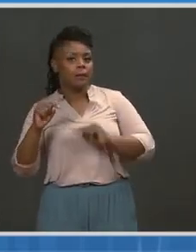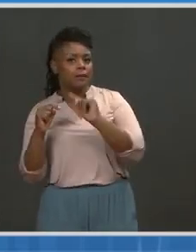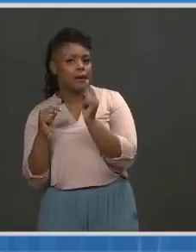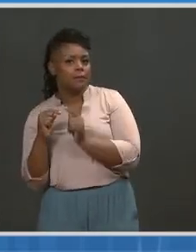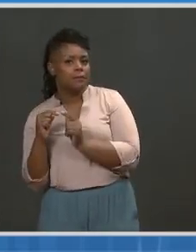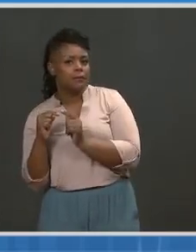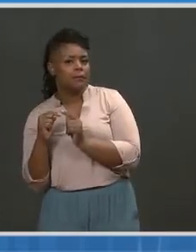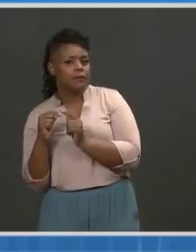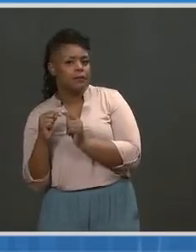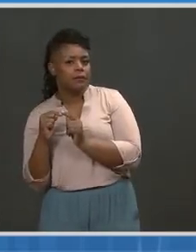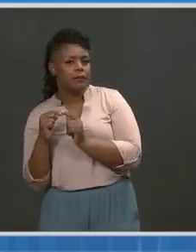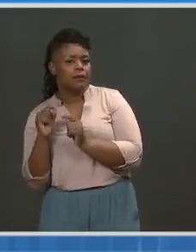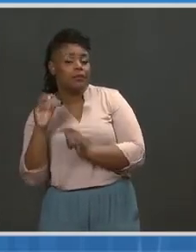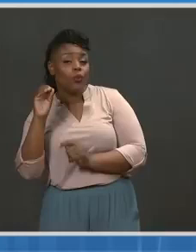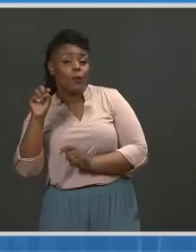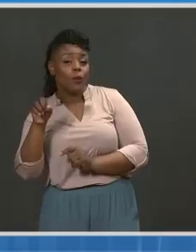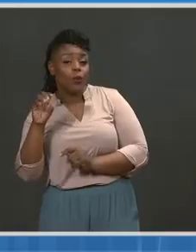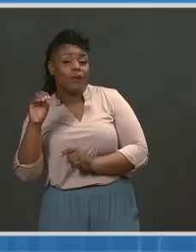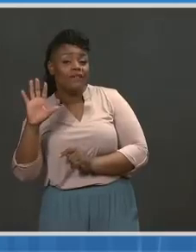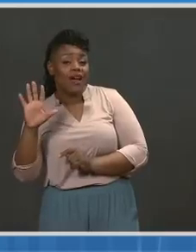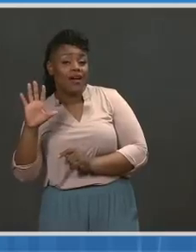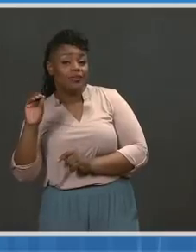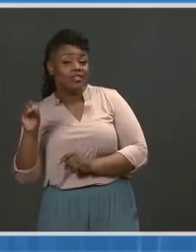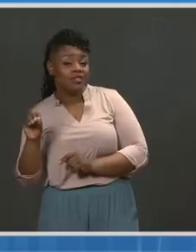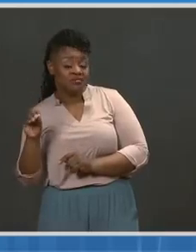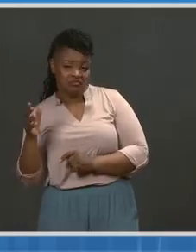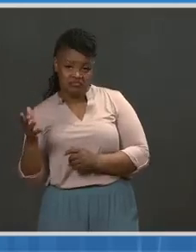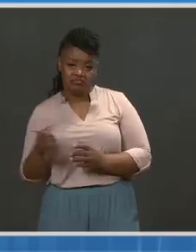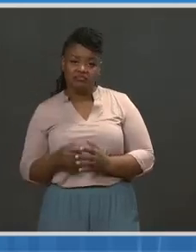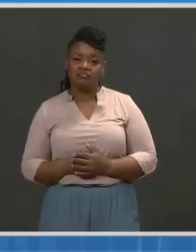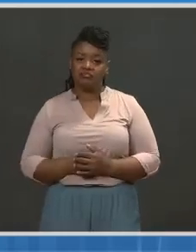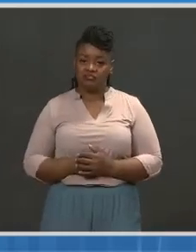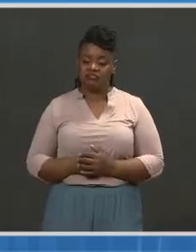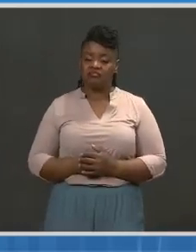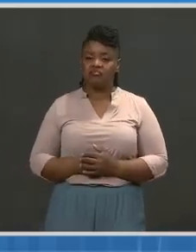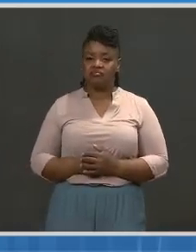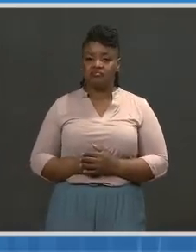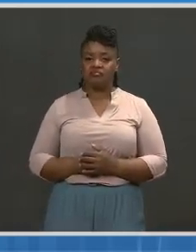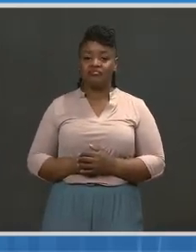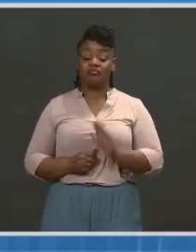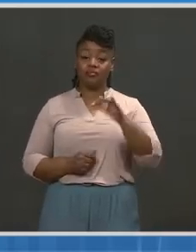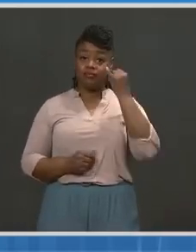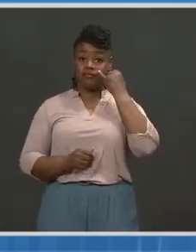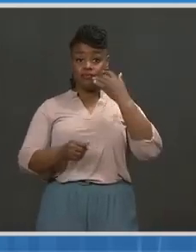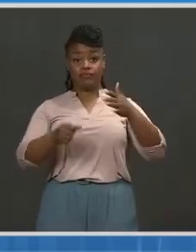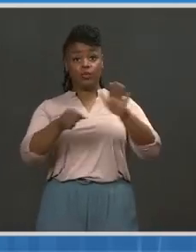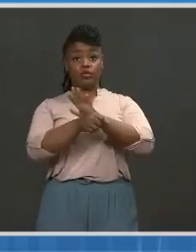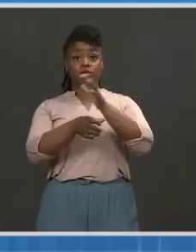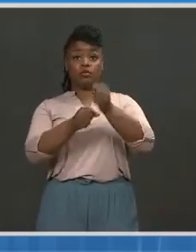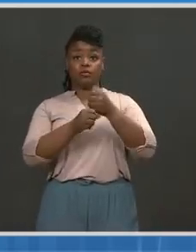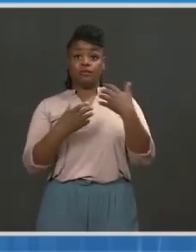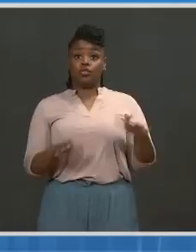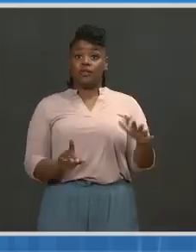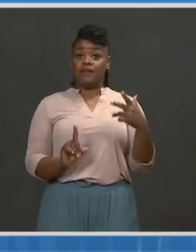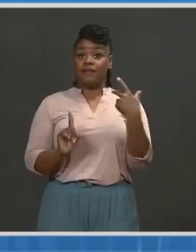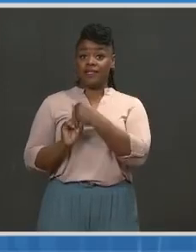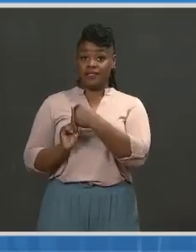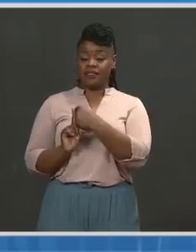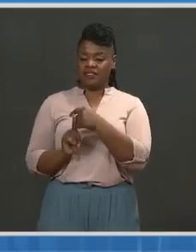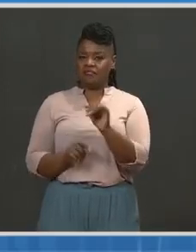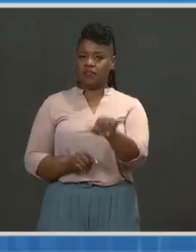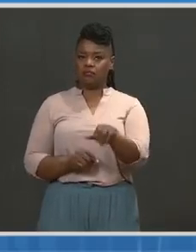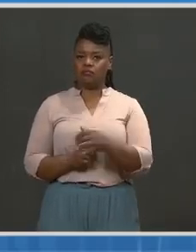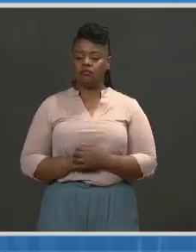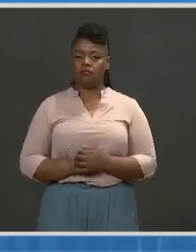was extremely low, 0.05 percent infection rate among fully vaccinated